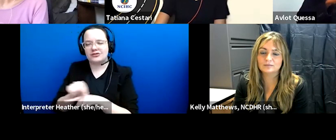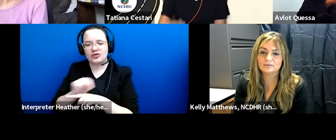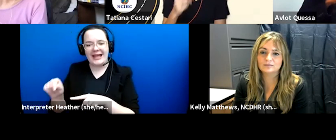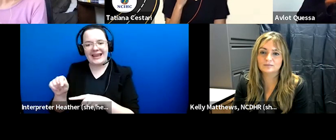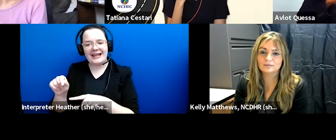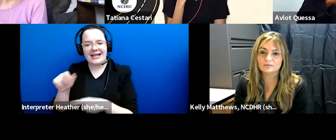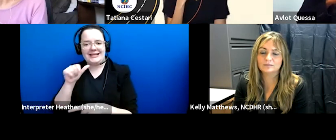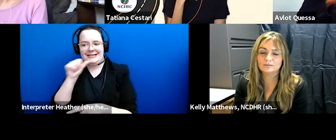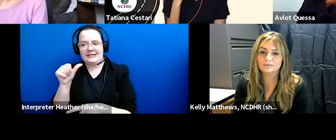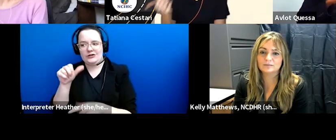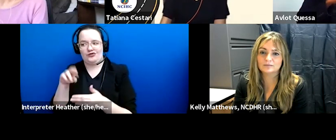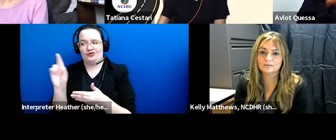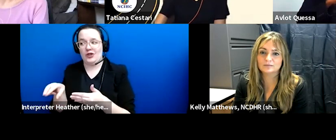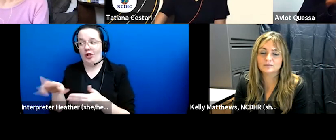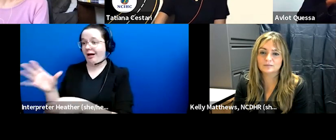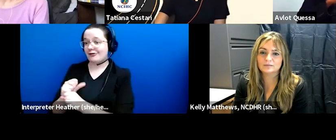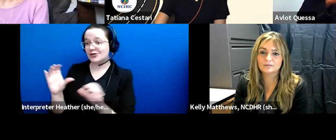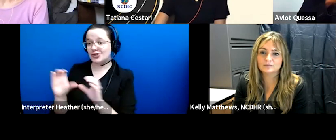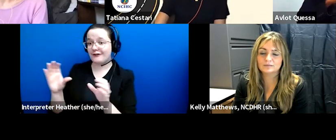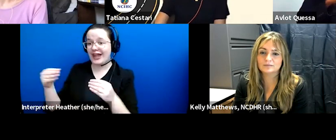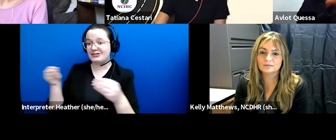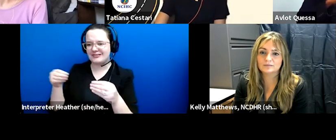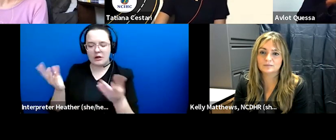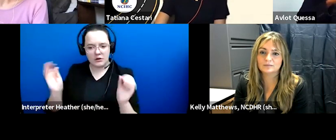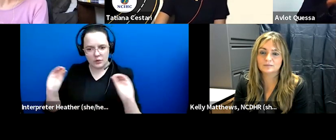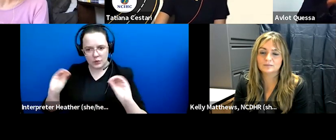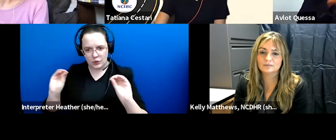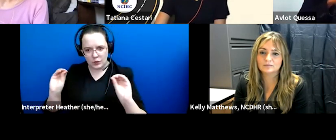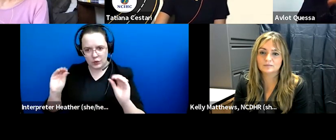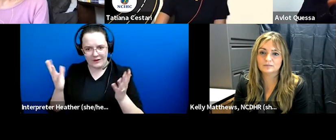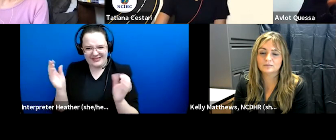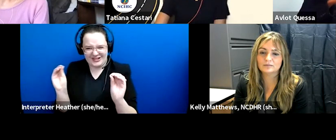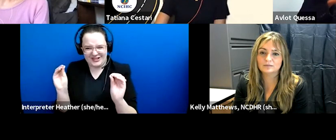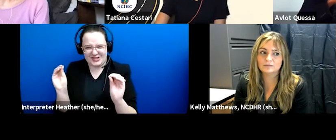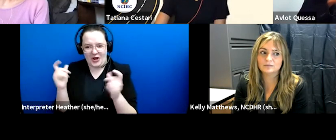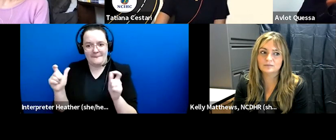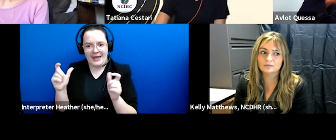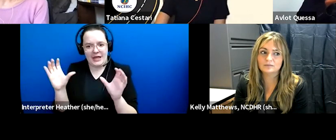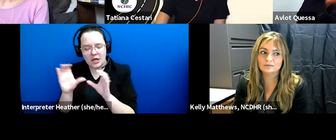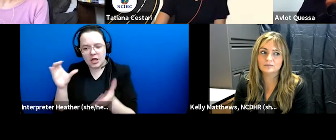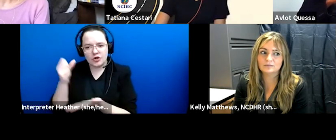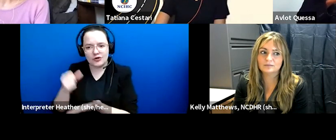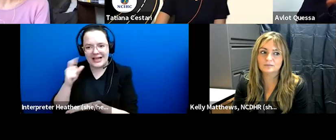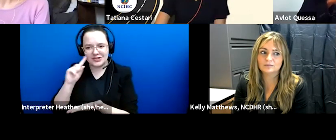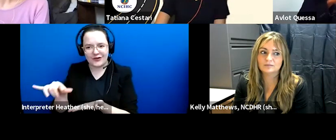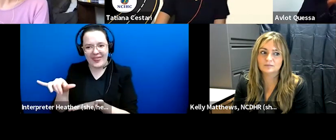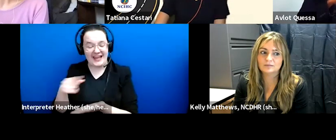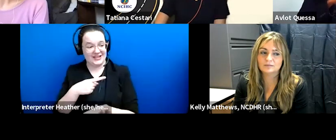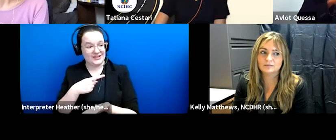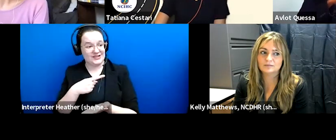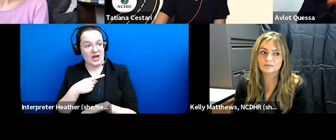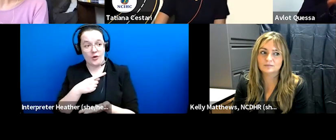concrete certification or some other um huge credential and so that was kind of a gross